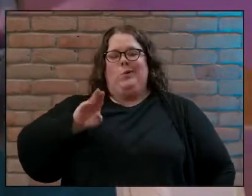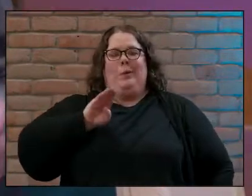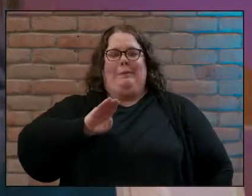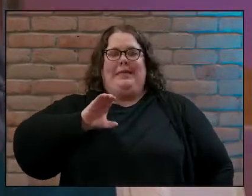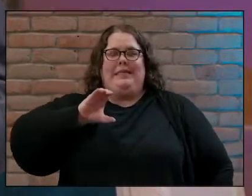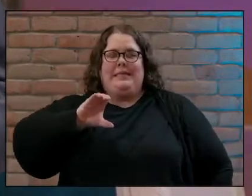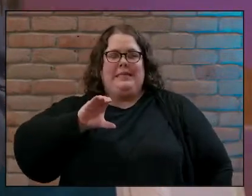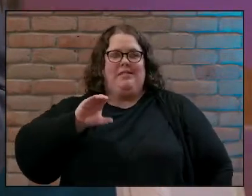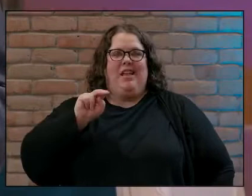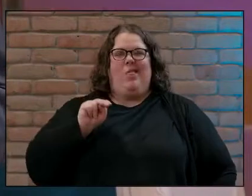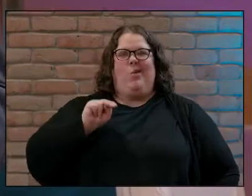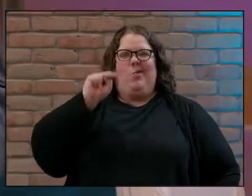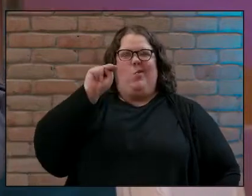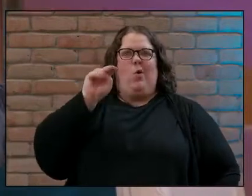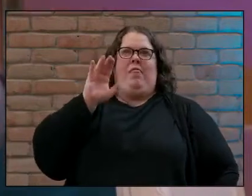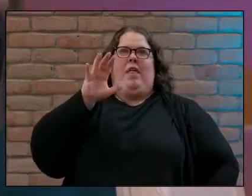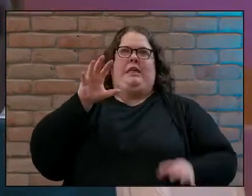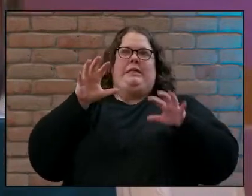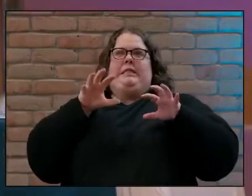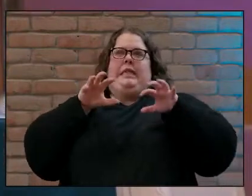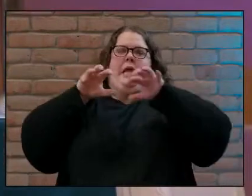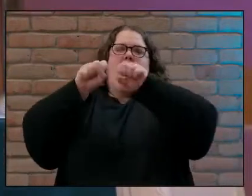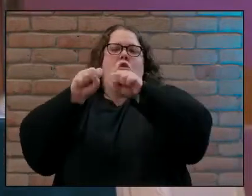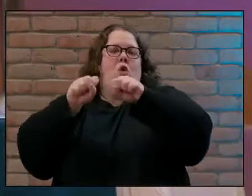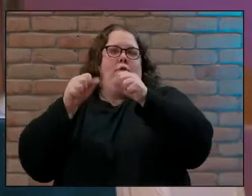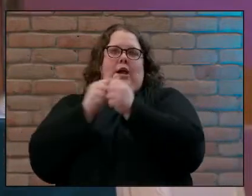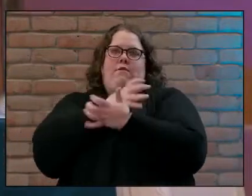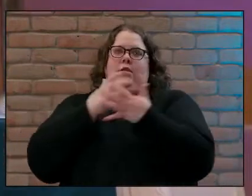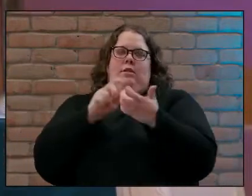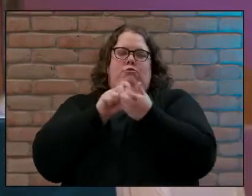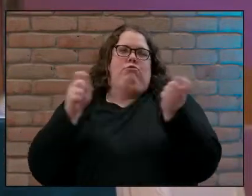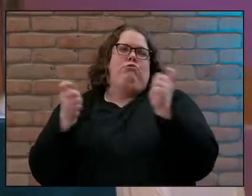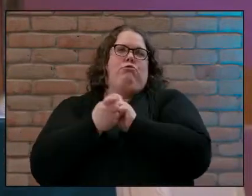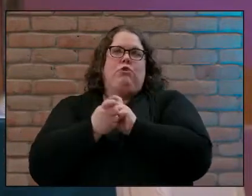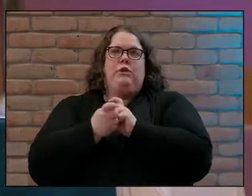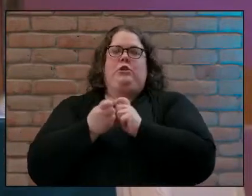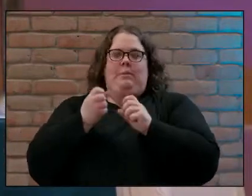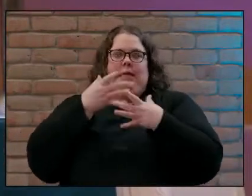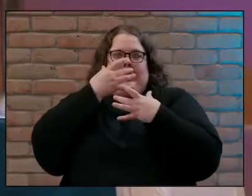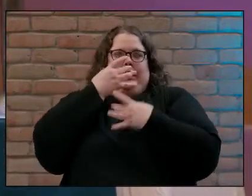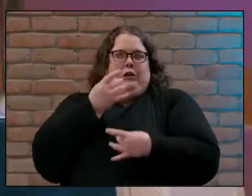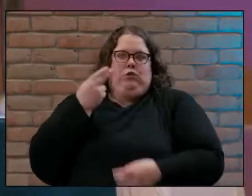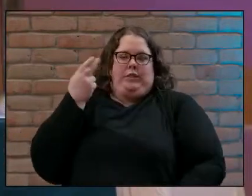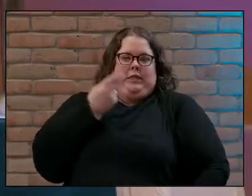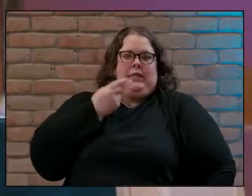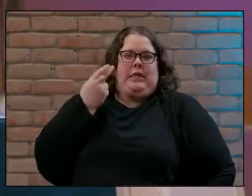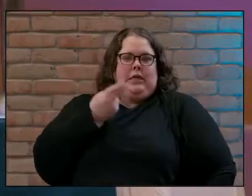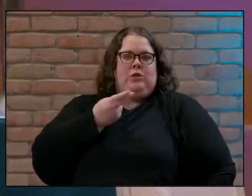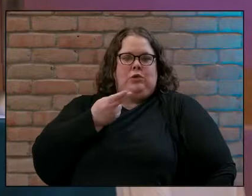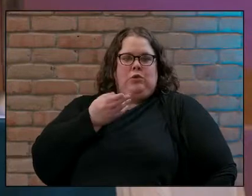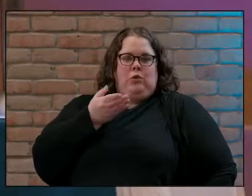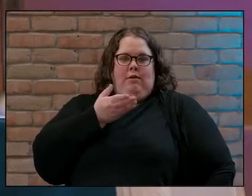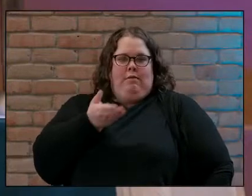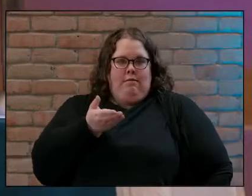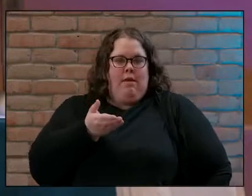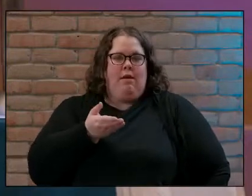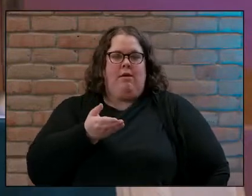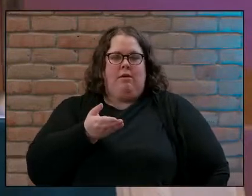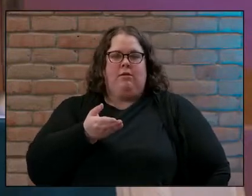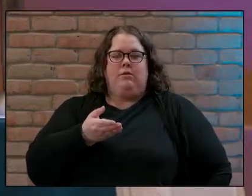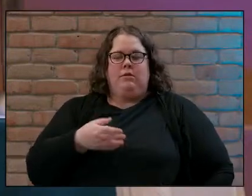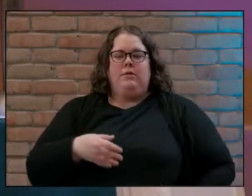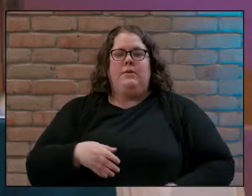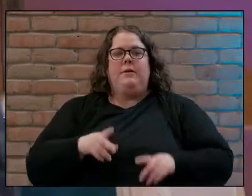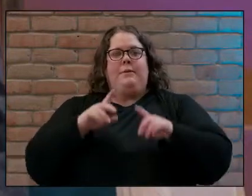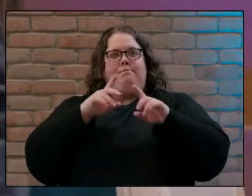and and everything changed there's again lots and lots of really great history and interesting stuff to find there but for our purposes